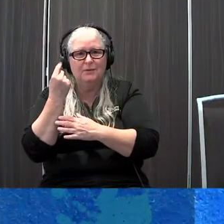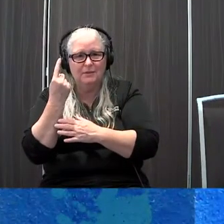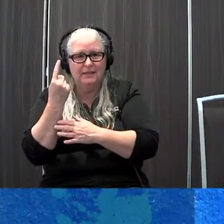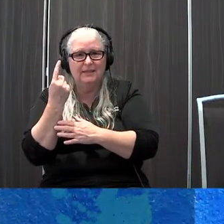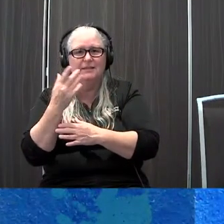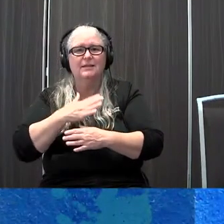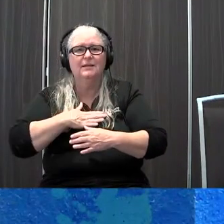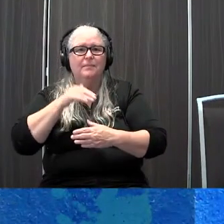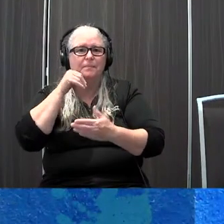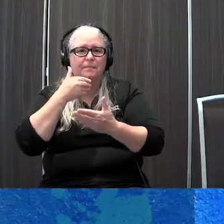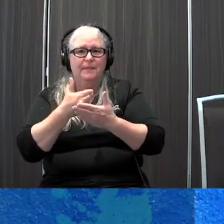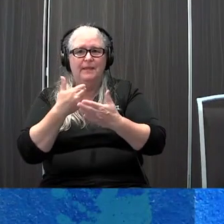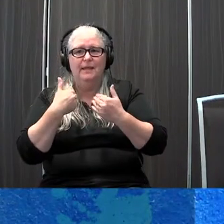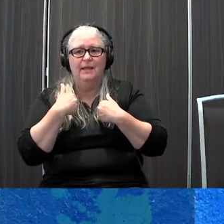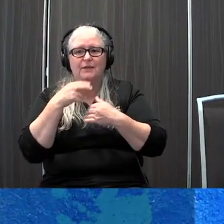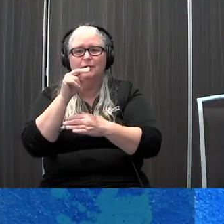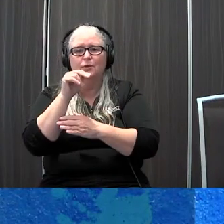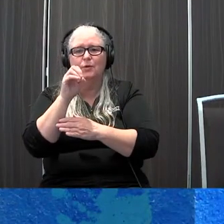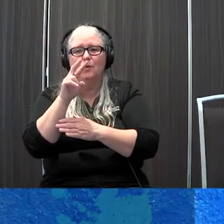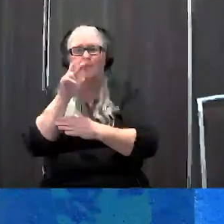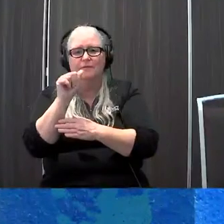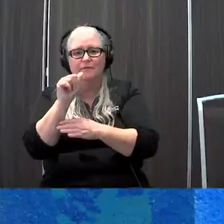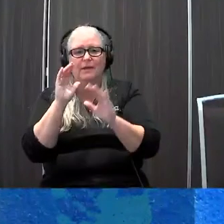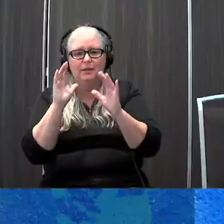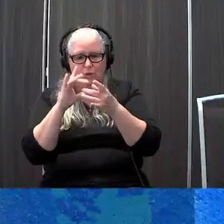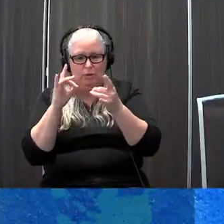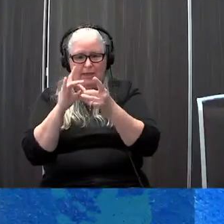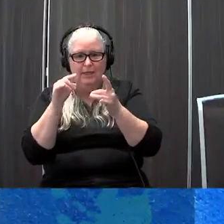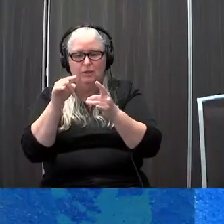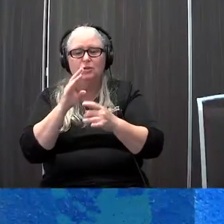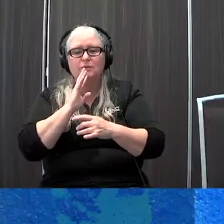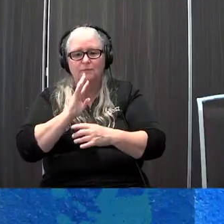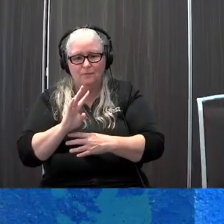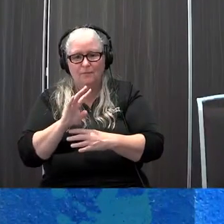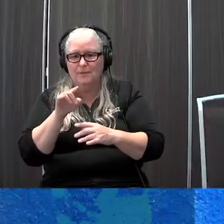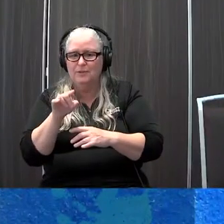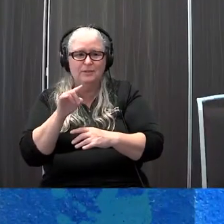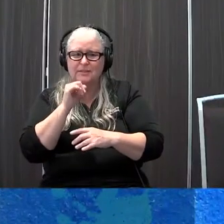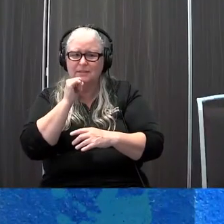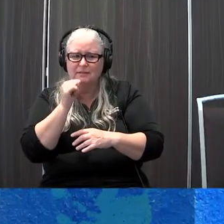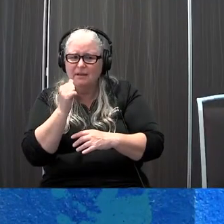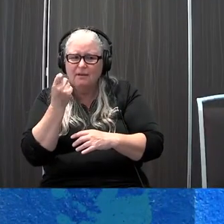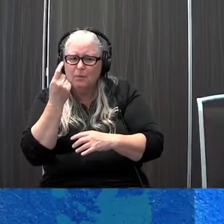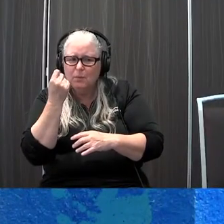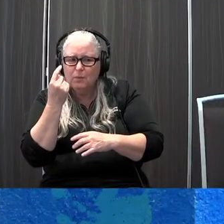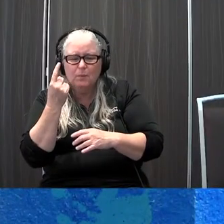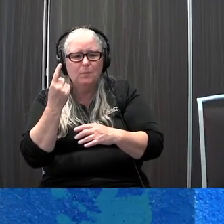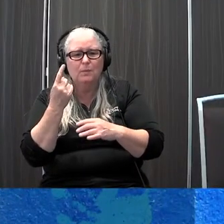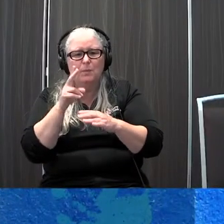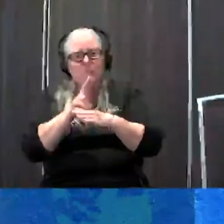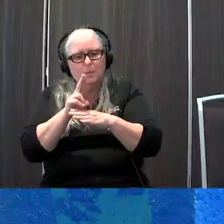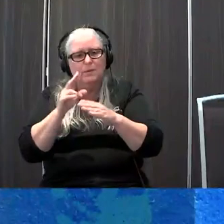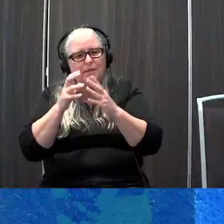my daughter has a Nova Chat she turned 4 she hasn't really picked up on using it much like as I have seen with some other kids that are